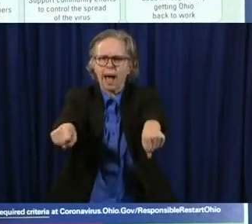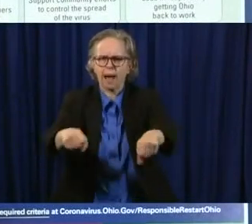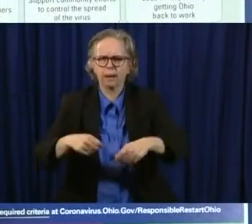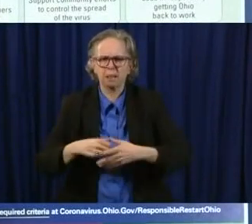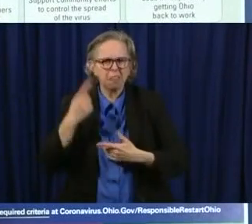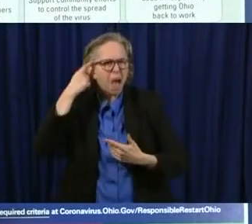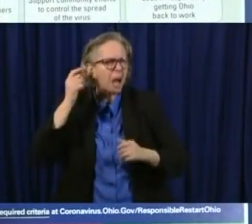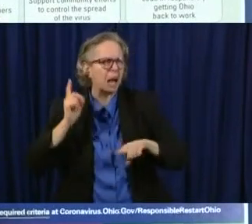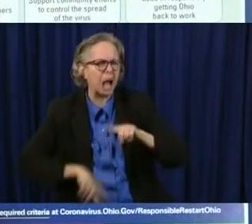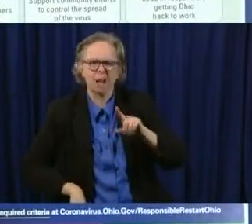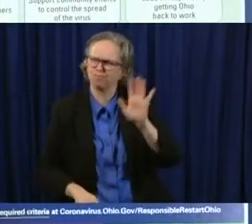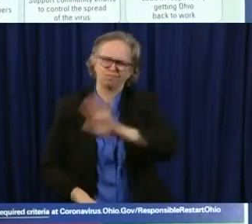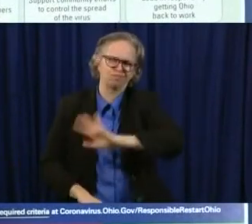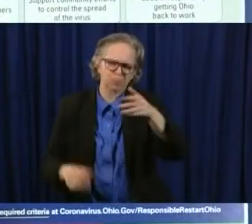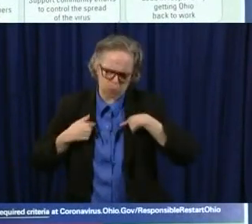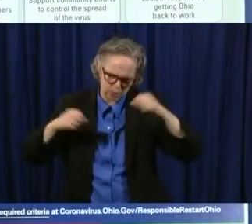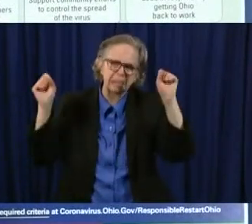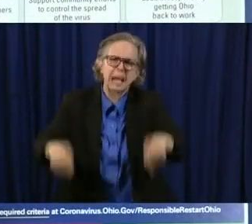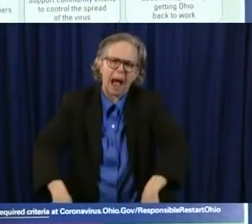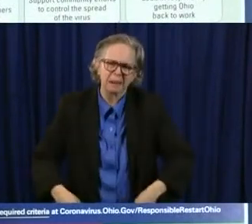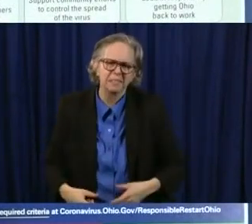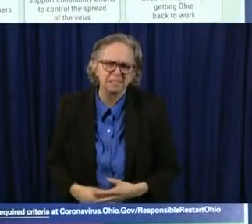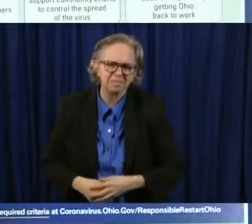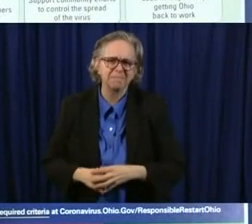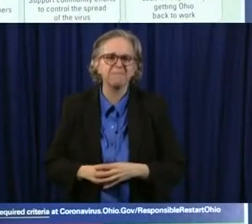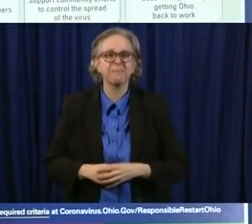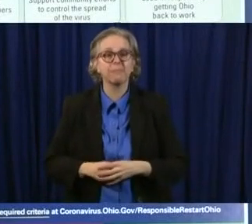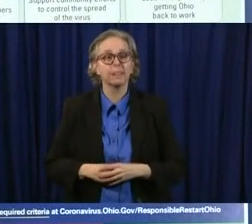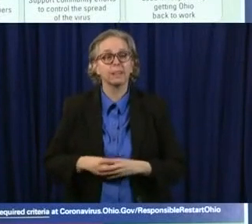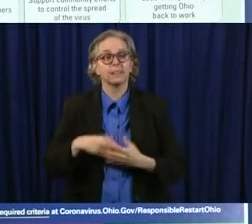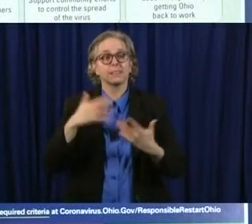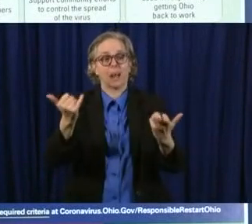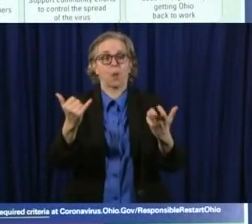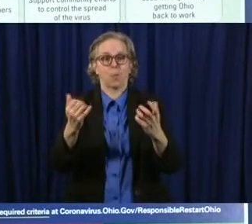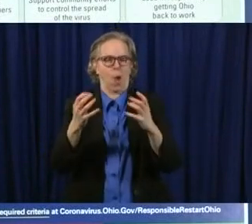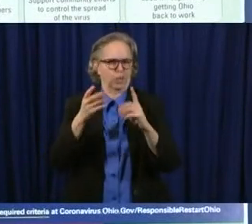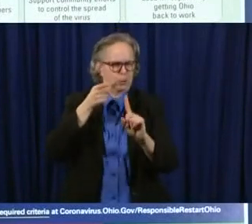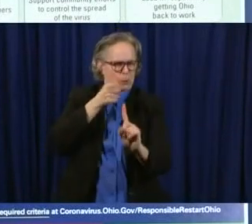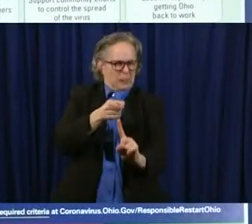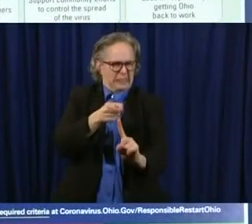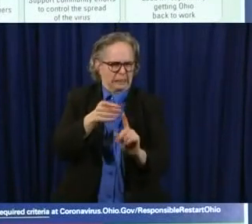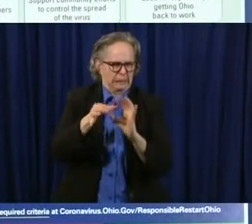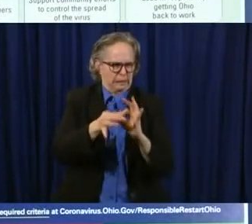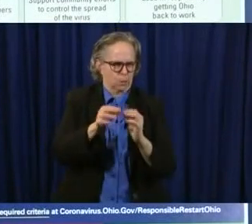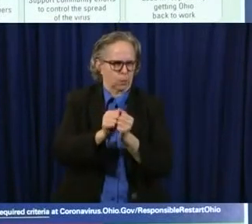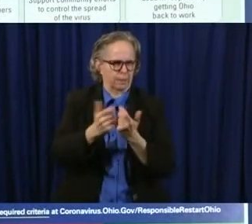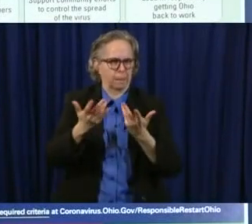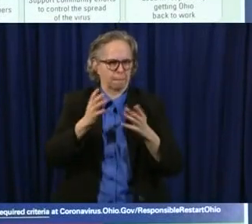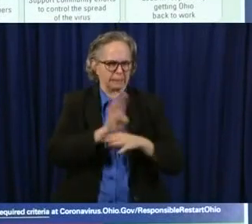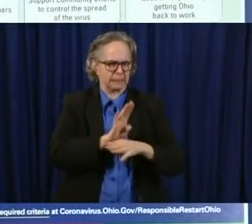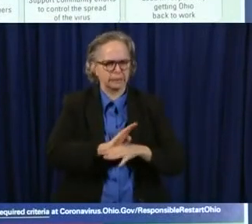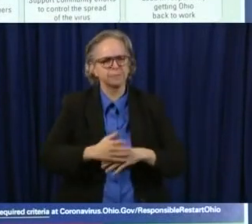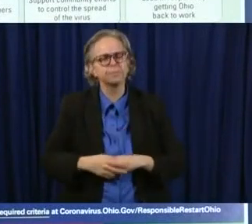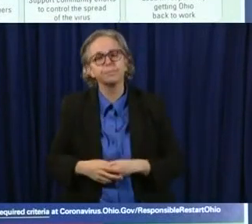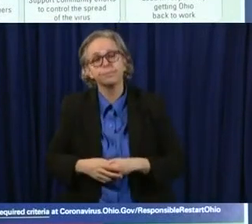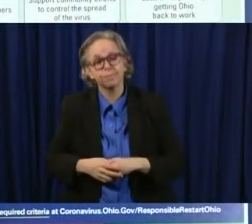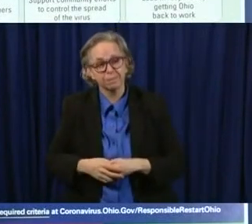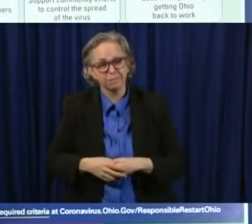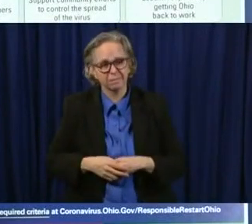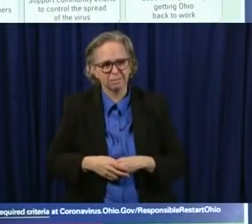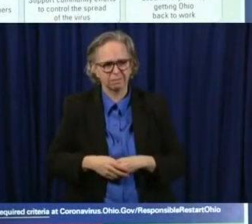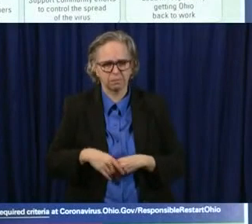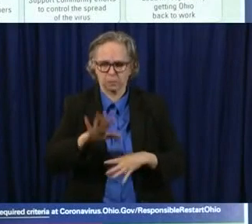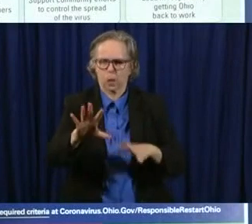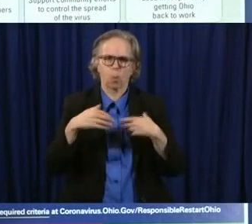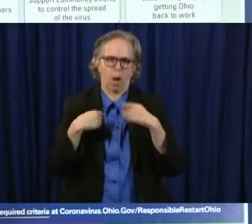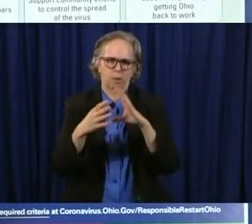talk a little bit about that. And let's talk. Let me start with kind of where we are and what we've accomplished.